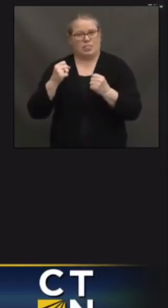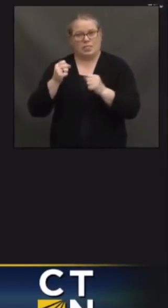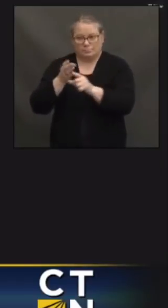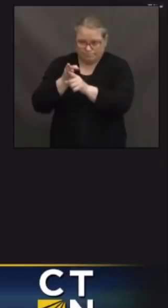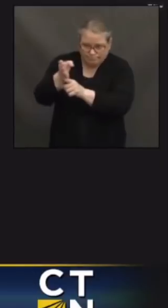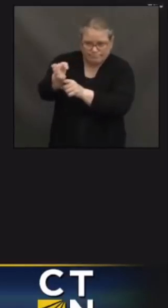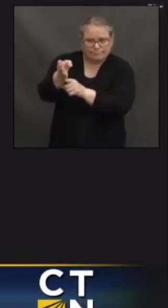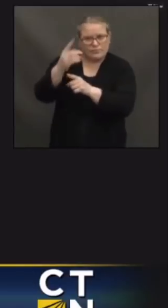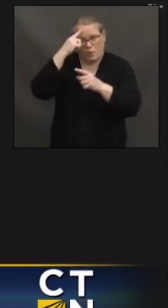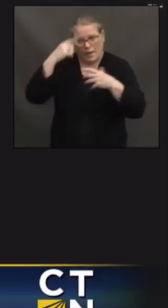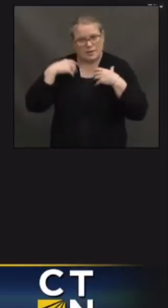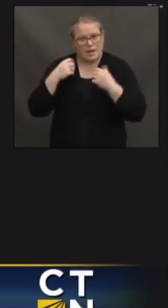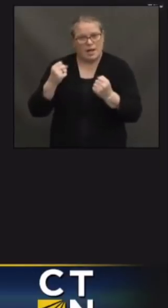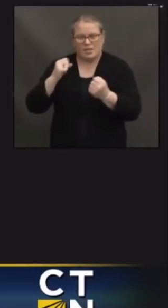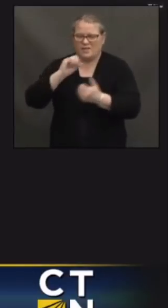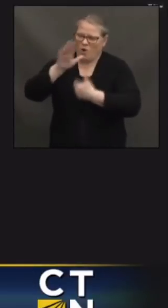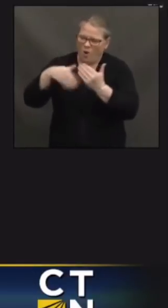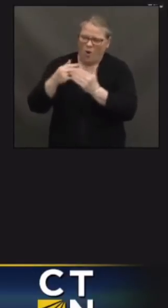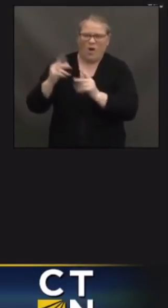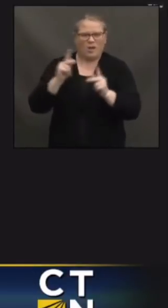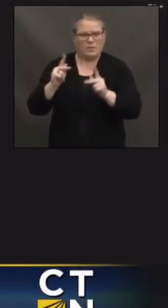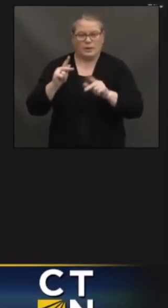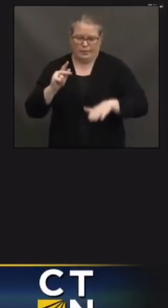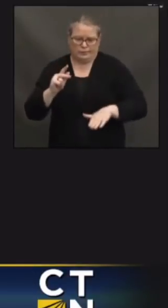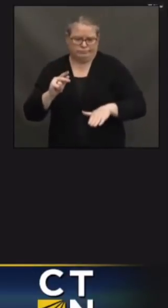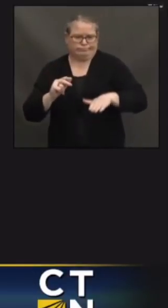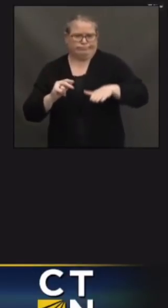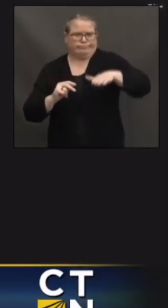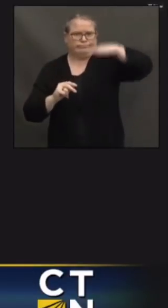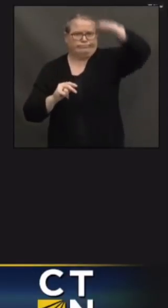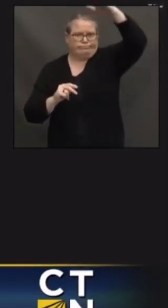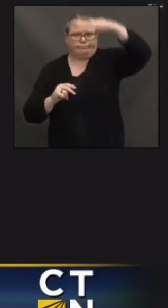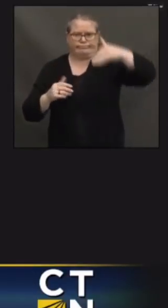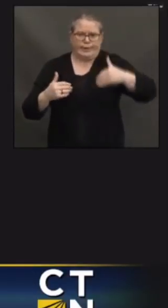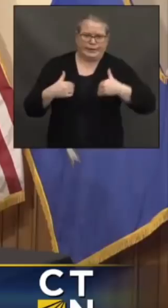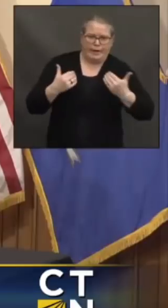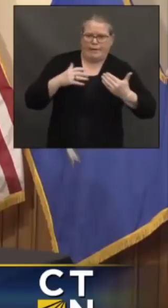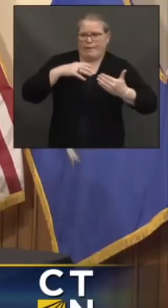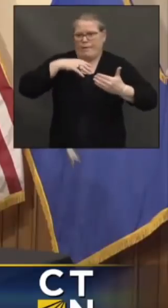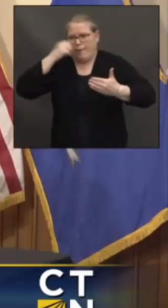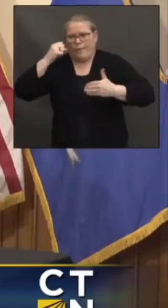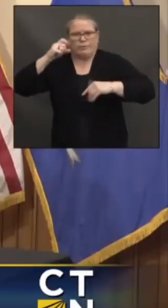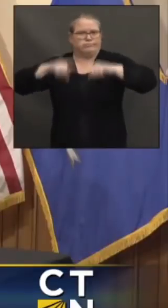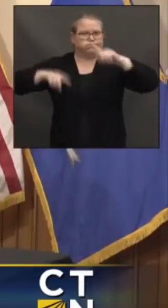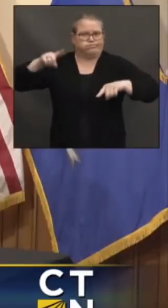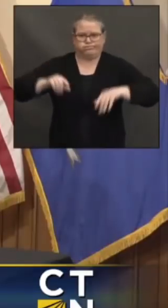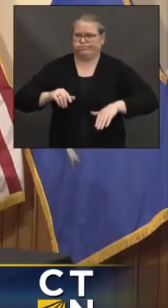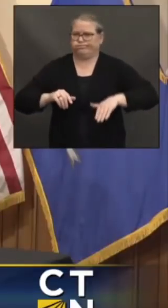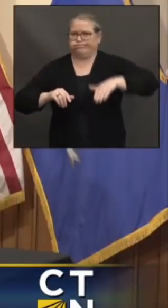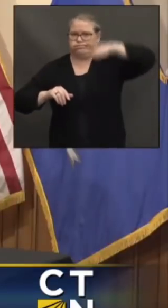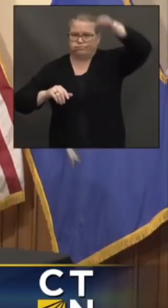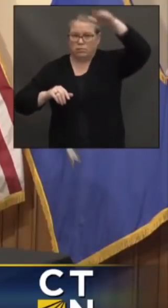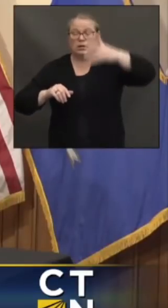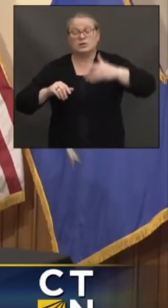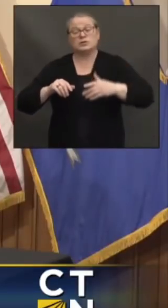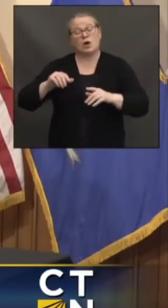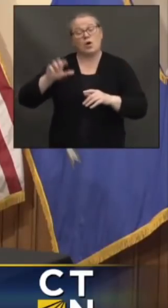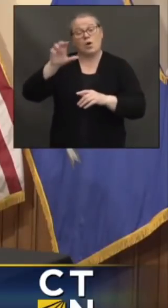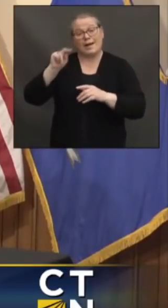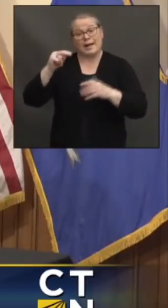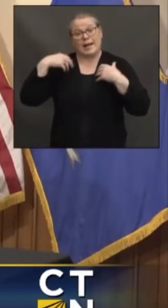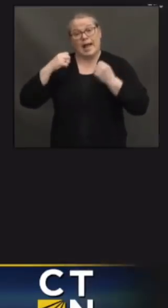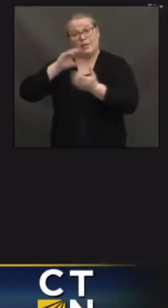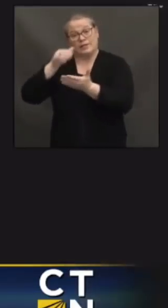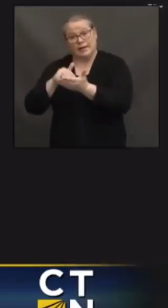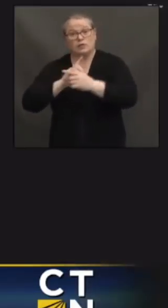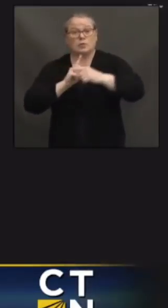citizens, young and old. So you're also going to see Connecticut's health centers and Connecticut's mental health centers get a